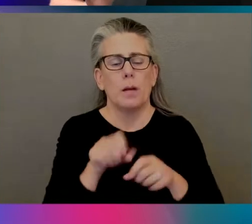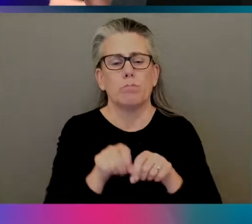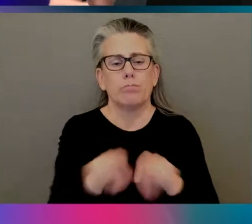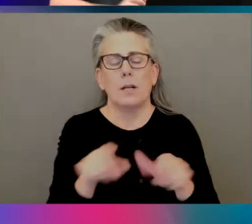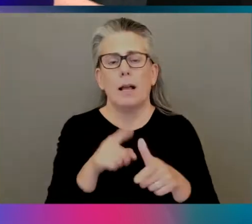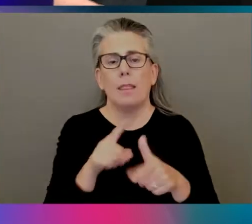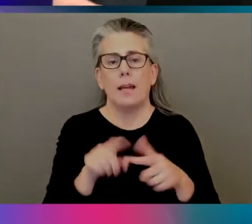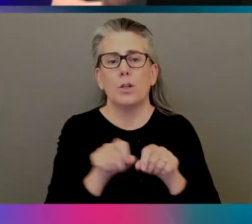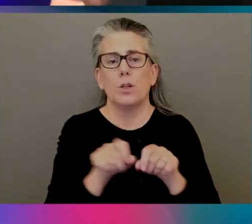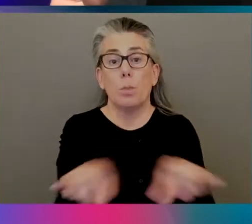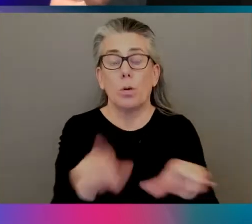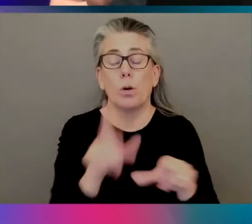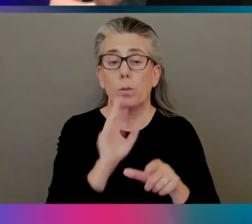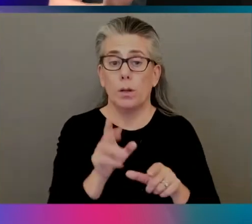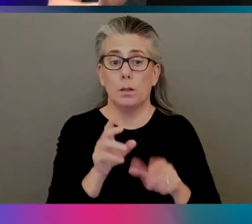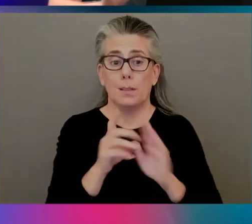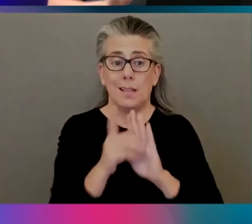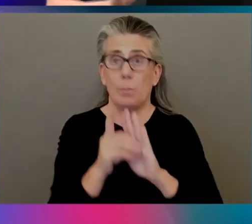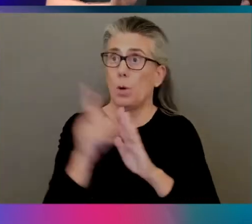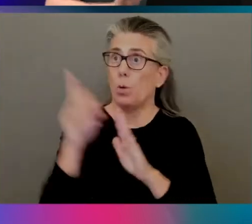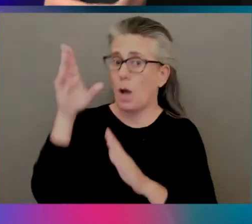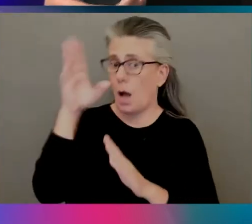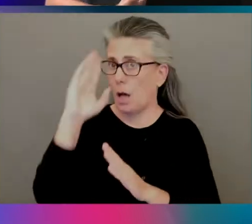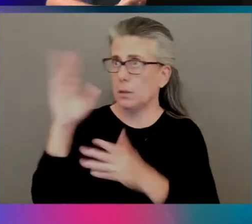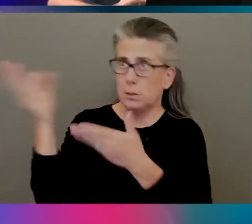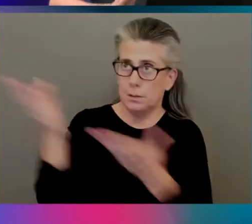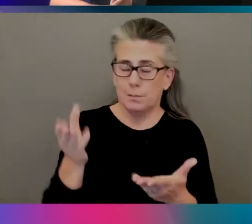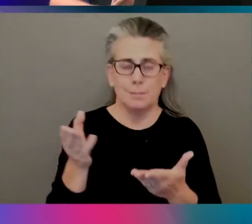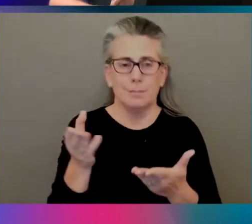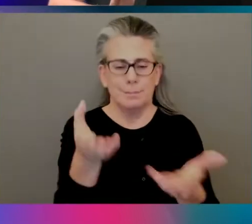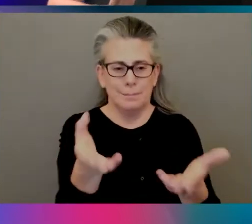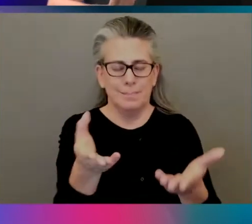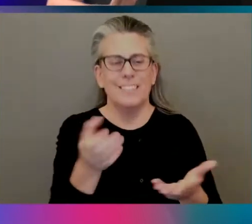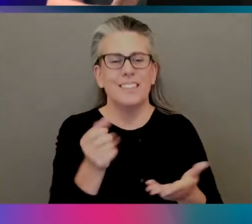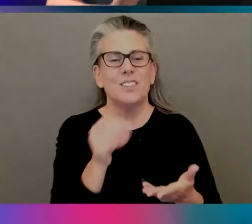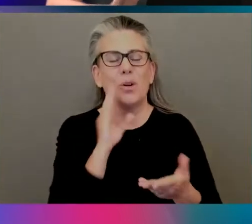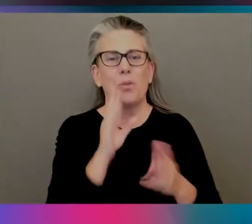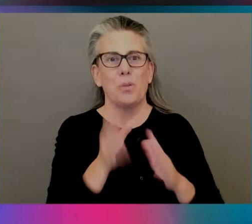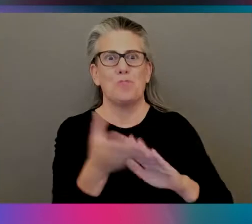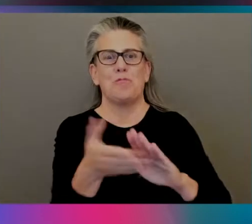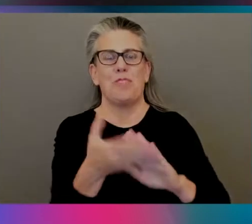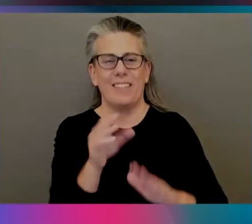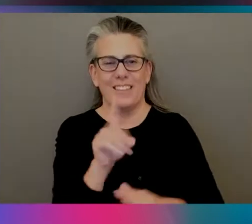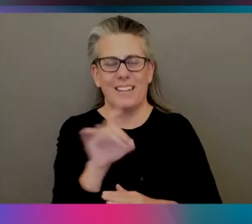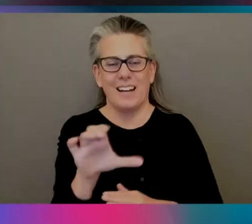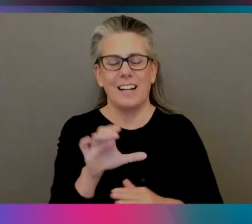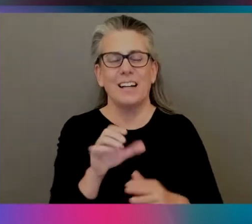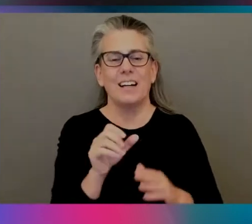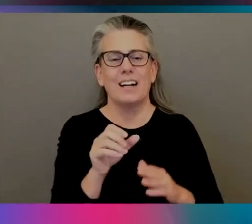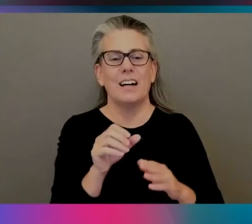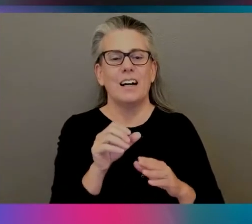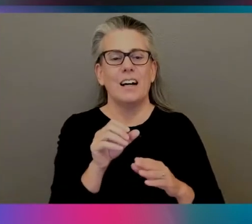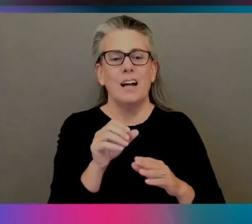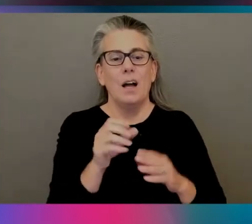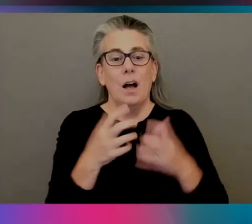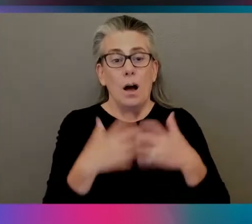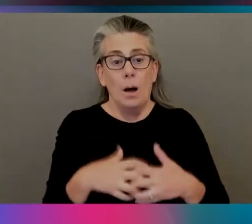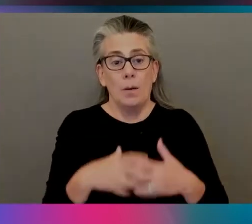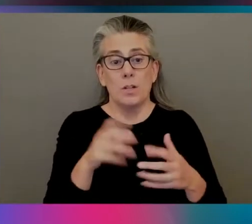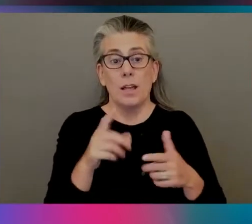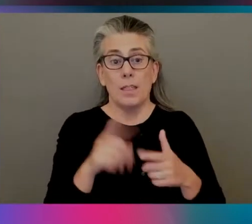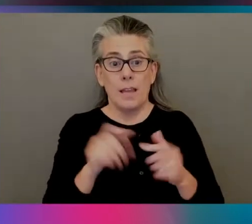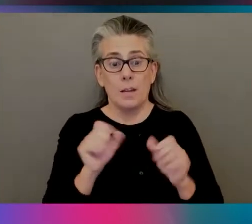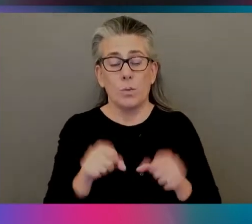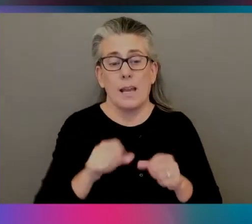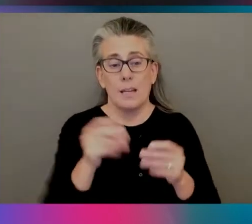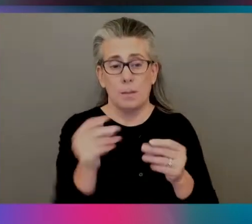mean, you know, demo gods. You never know. It's going to run the Docker image, and then once we're running the Docker image, you know, we can immediately start inferencing against